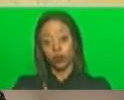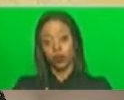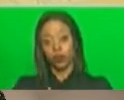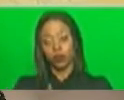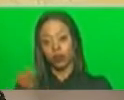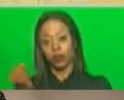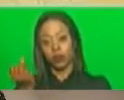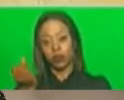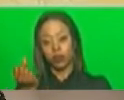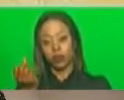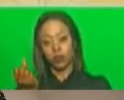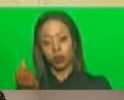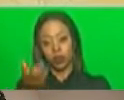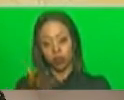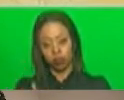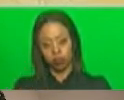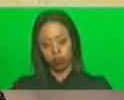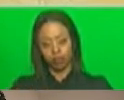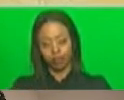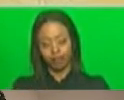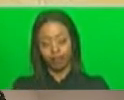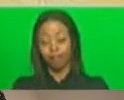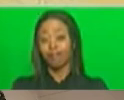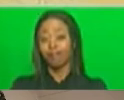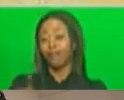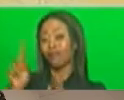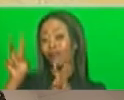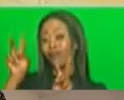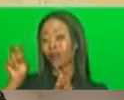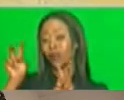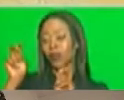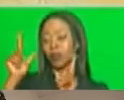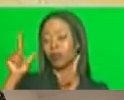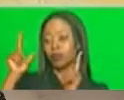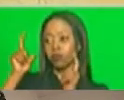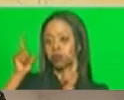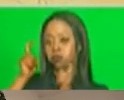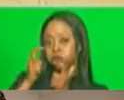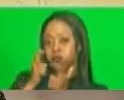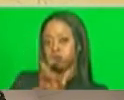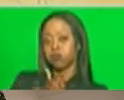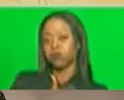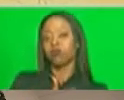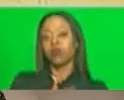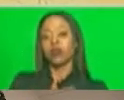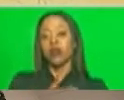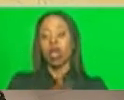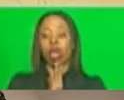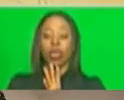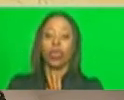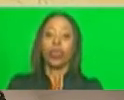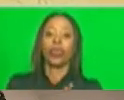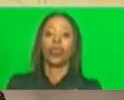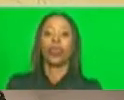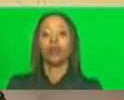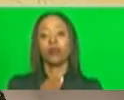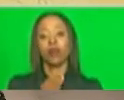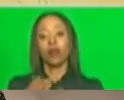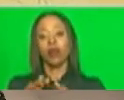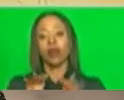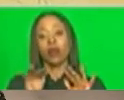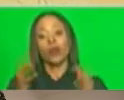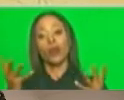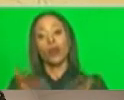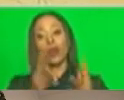a matter that has deeply saddened and distressed many people in our